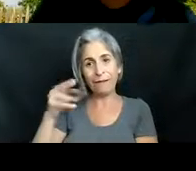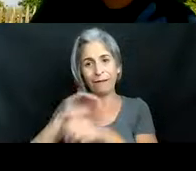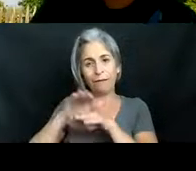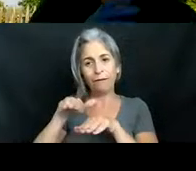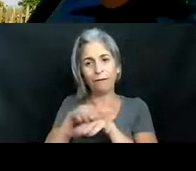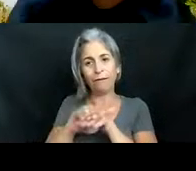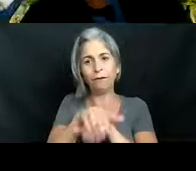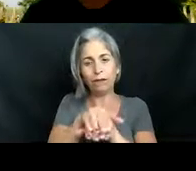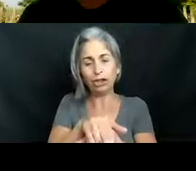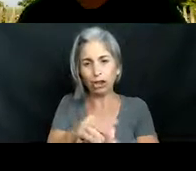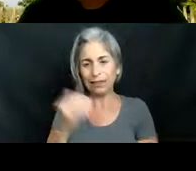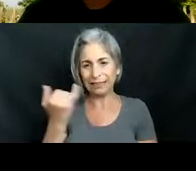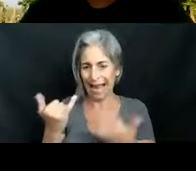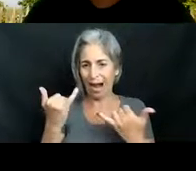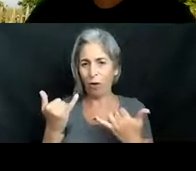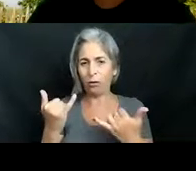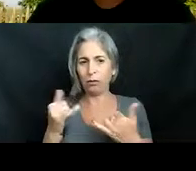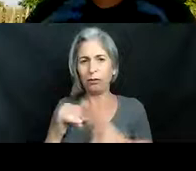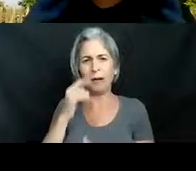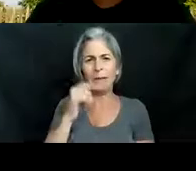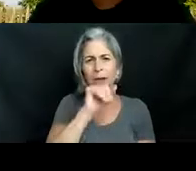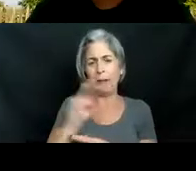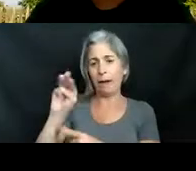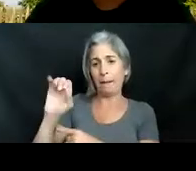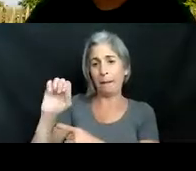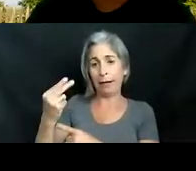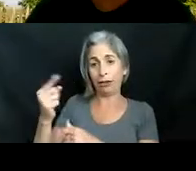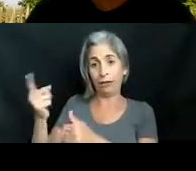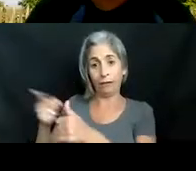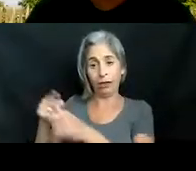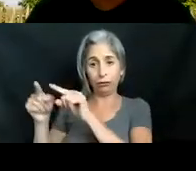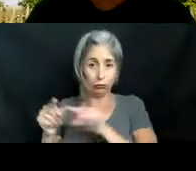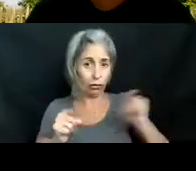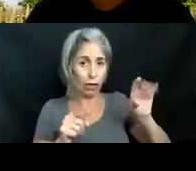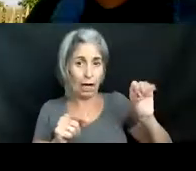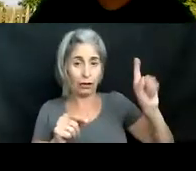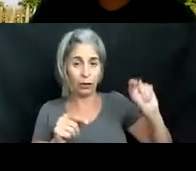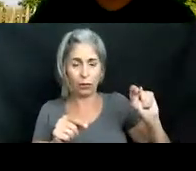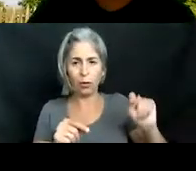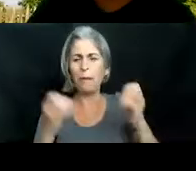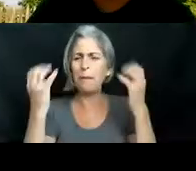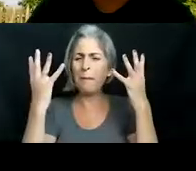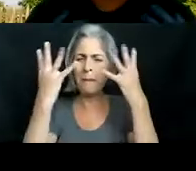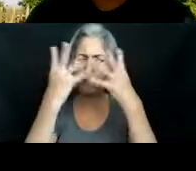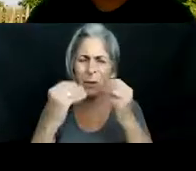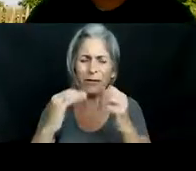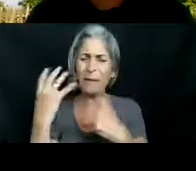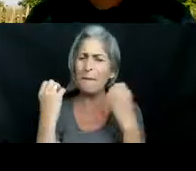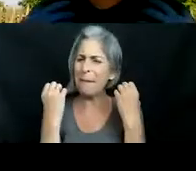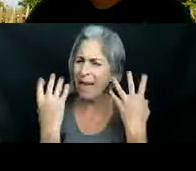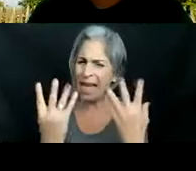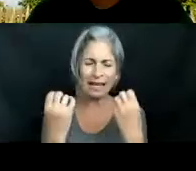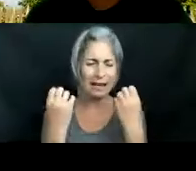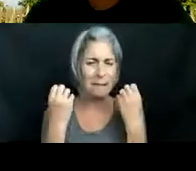is march 1st to october 31st and we get a bunch of different species up here on our beaches including the loggerhead they're